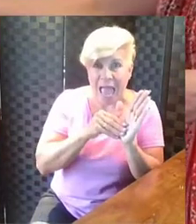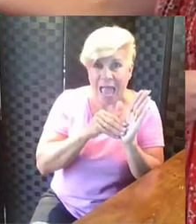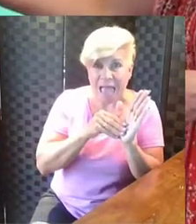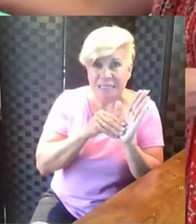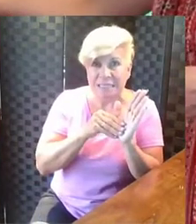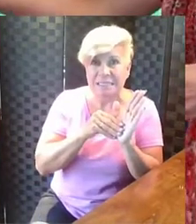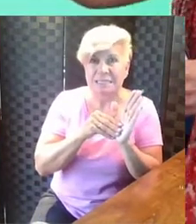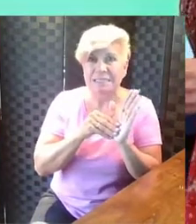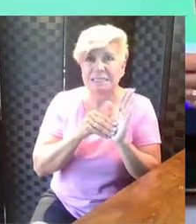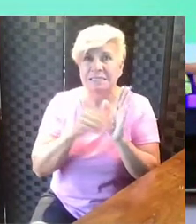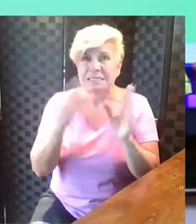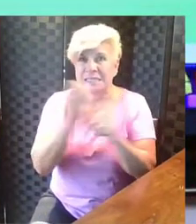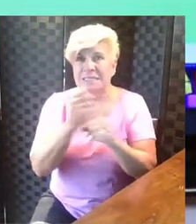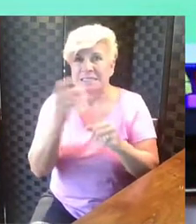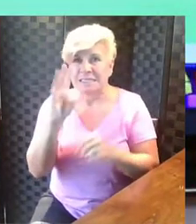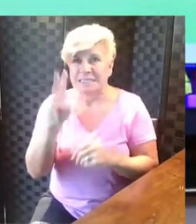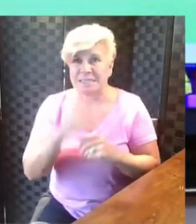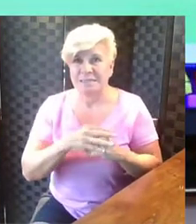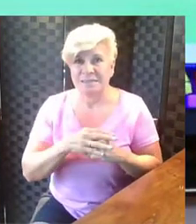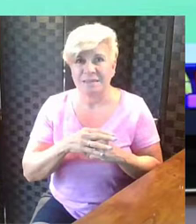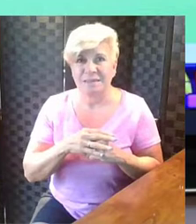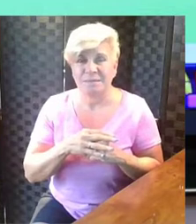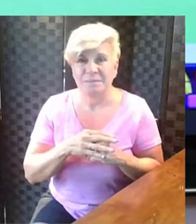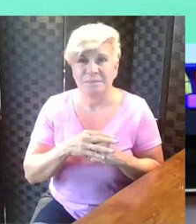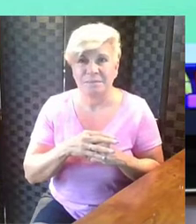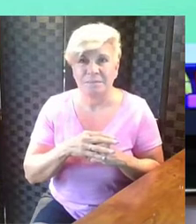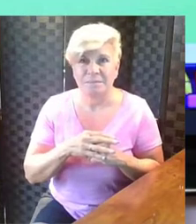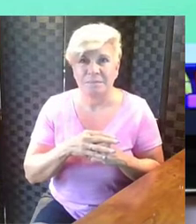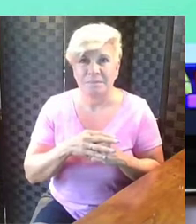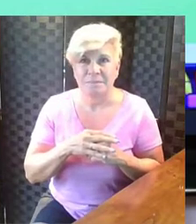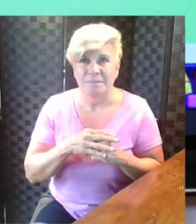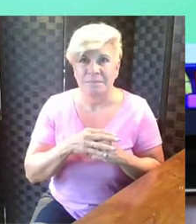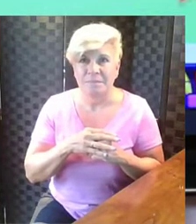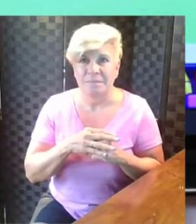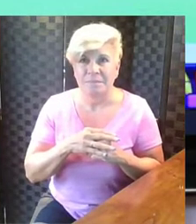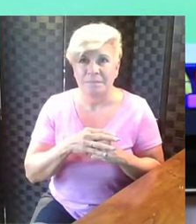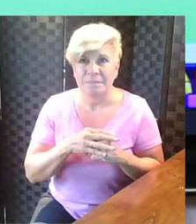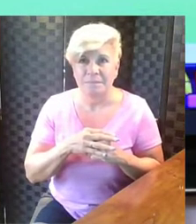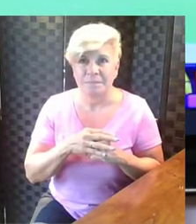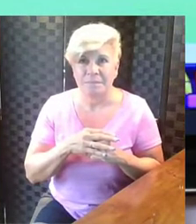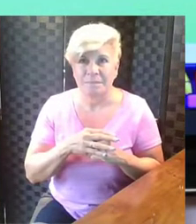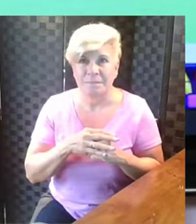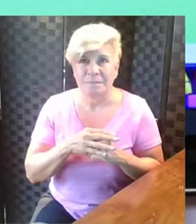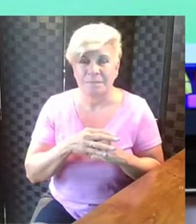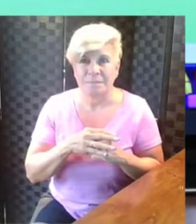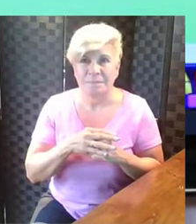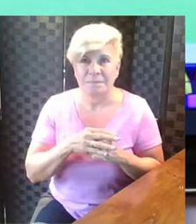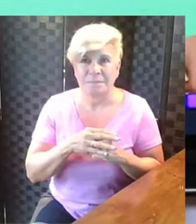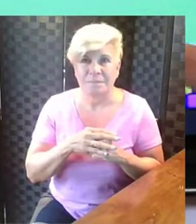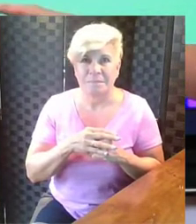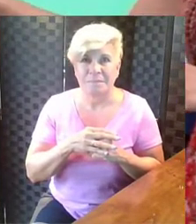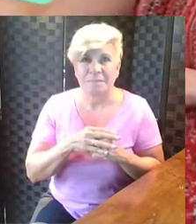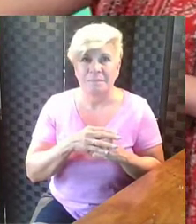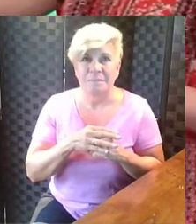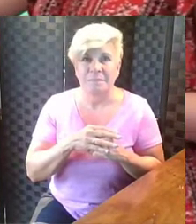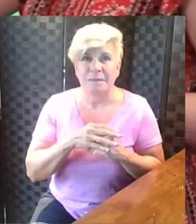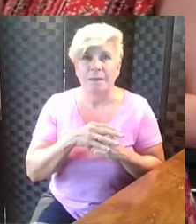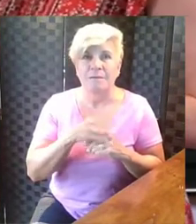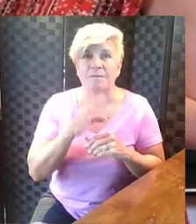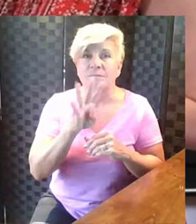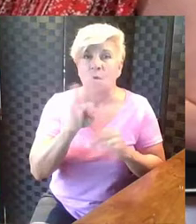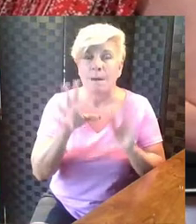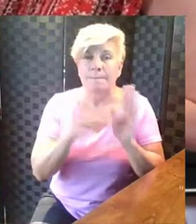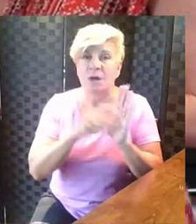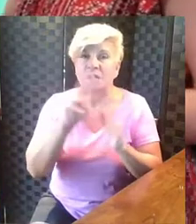to get to six? So we were short how many. Well, know four